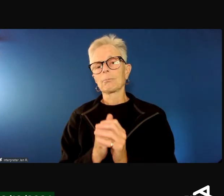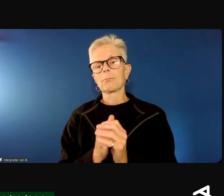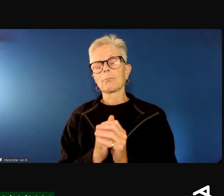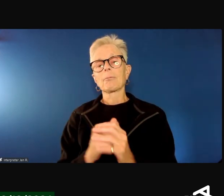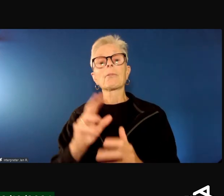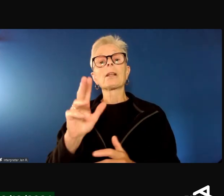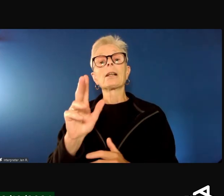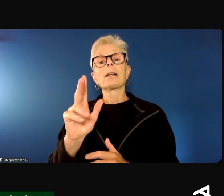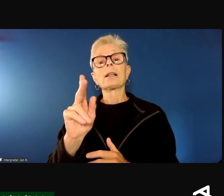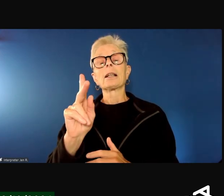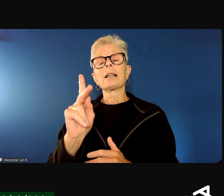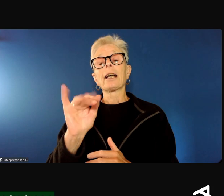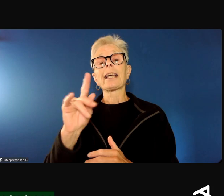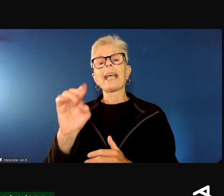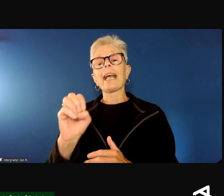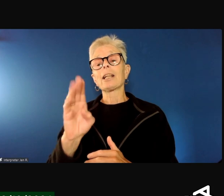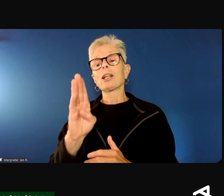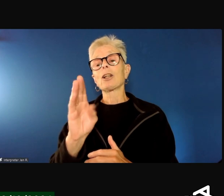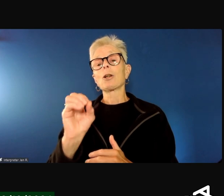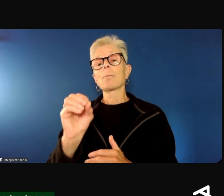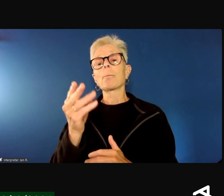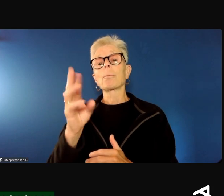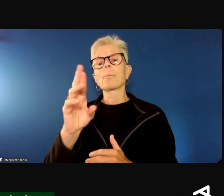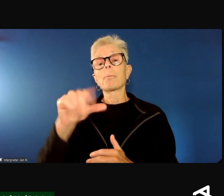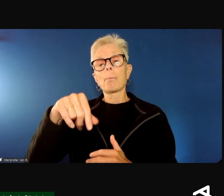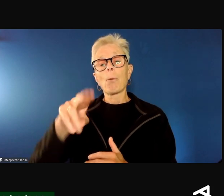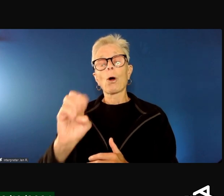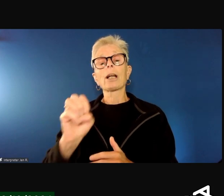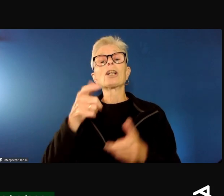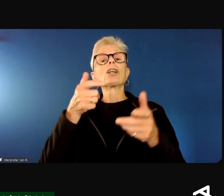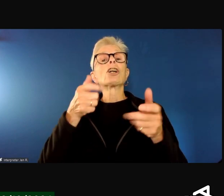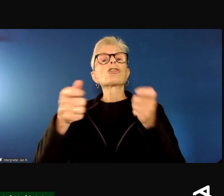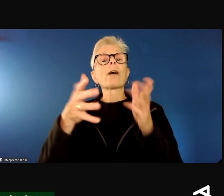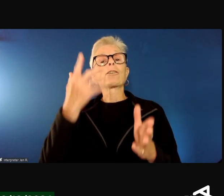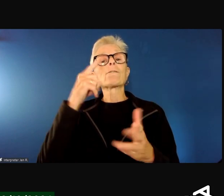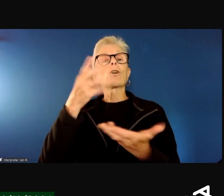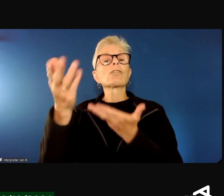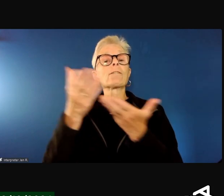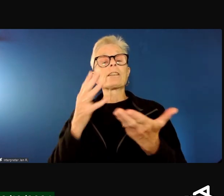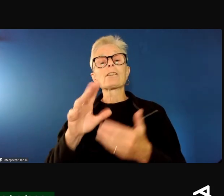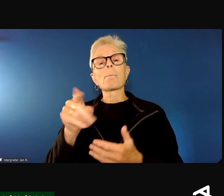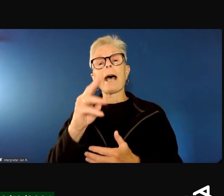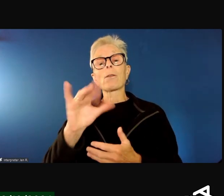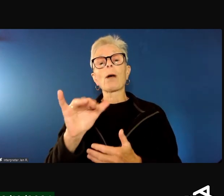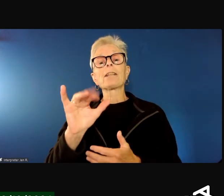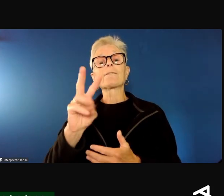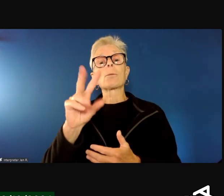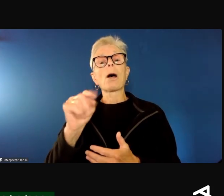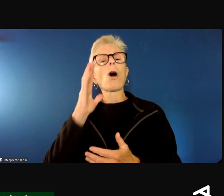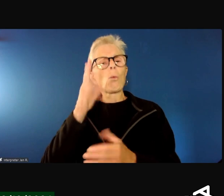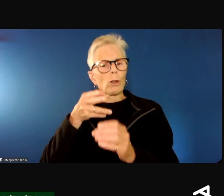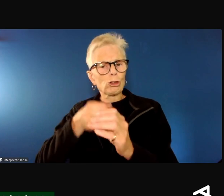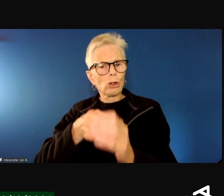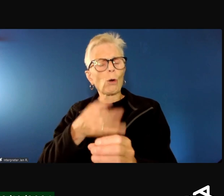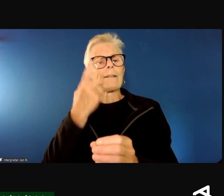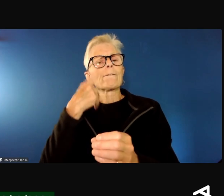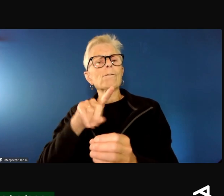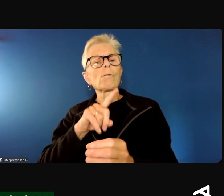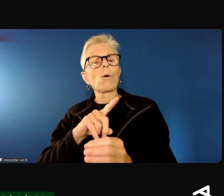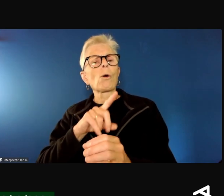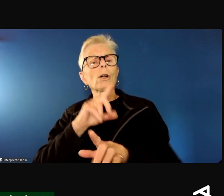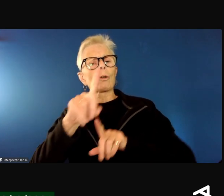Katie Bork, Director of Services at Pathways Vermont, who will be joining us for the Q&A.